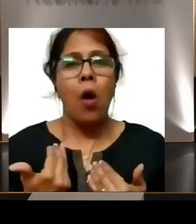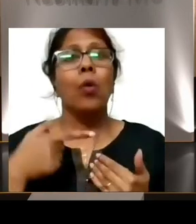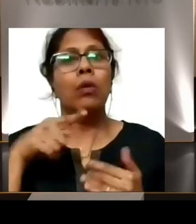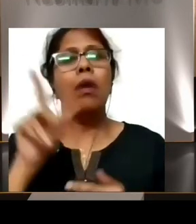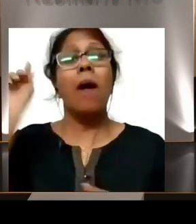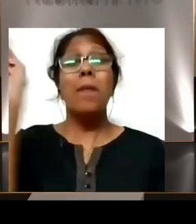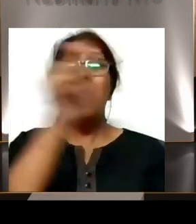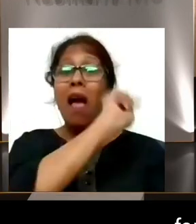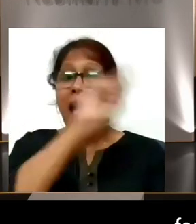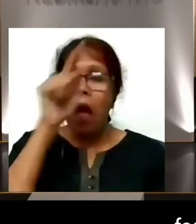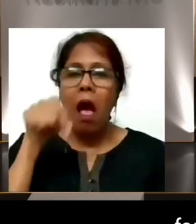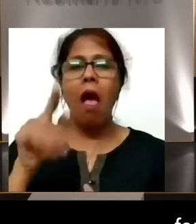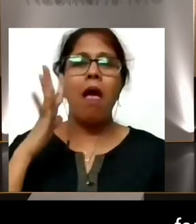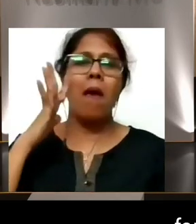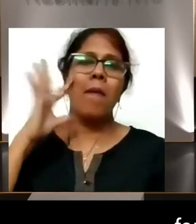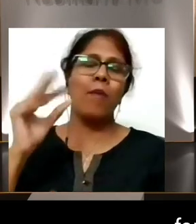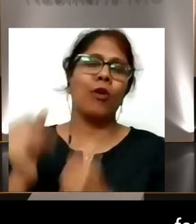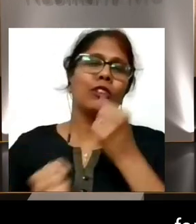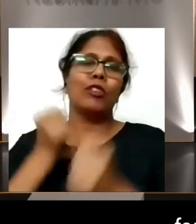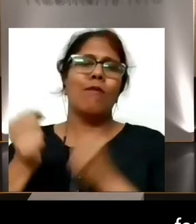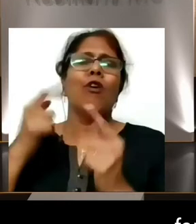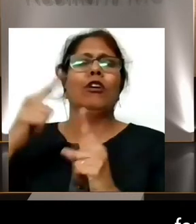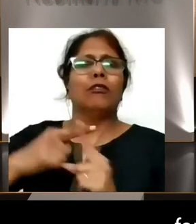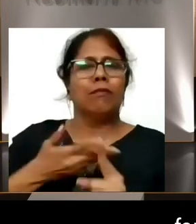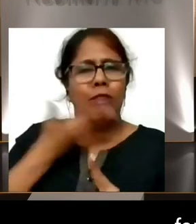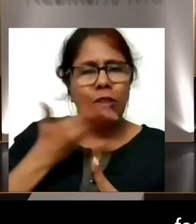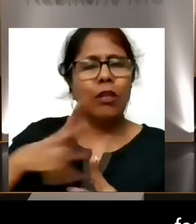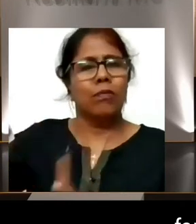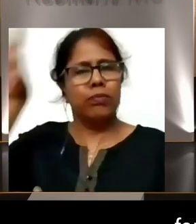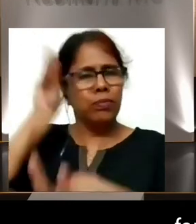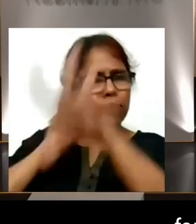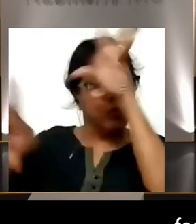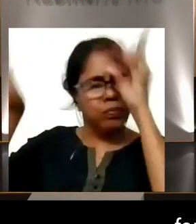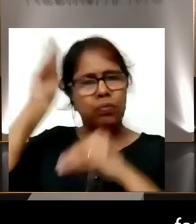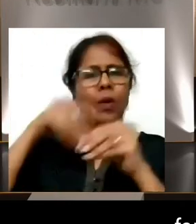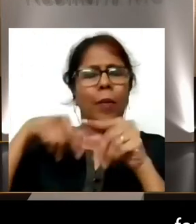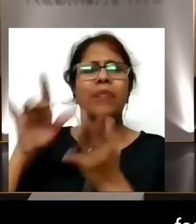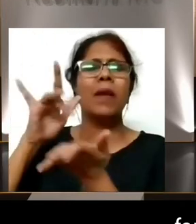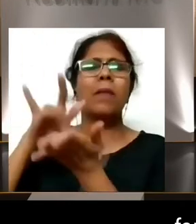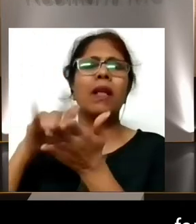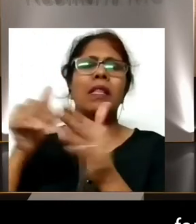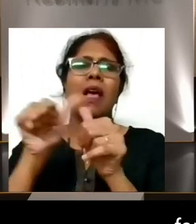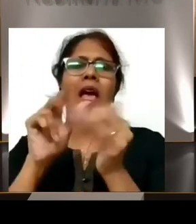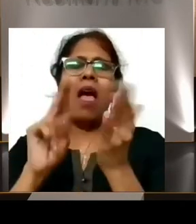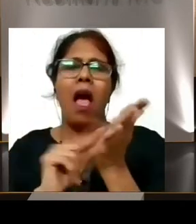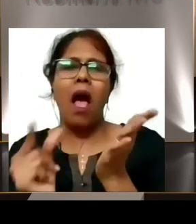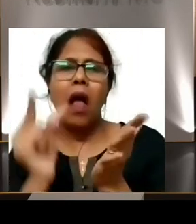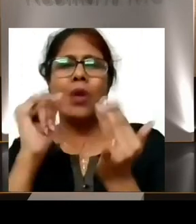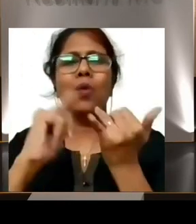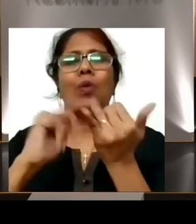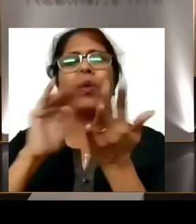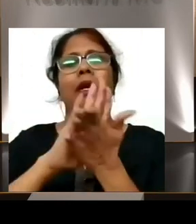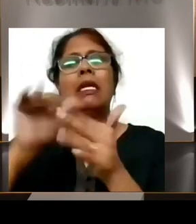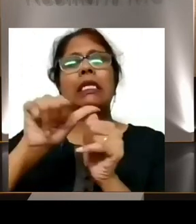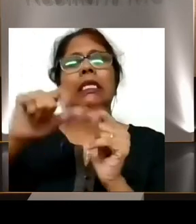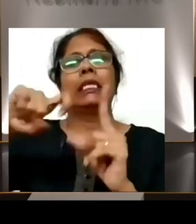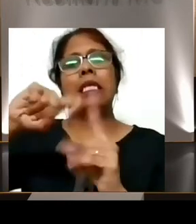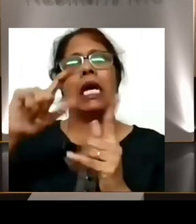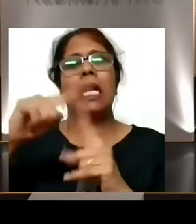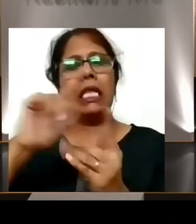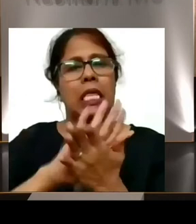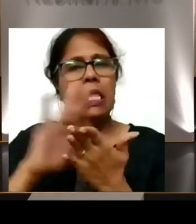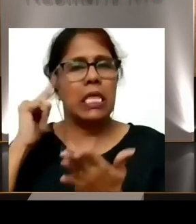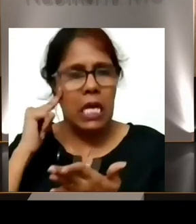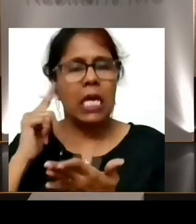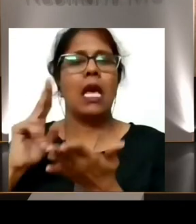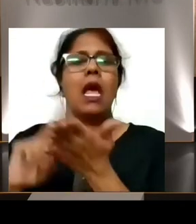was the sport that I used to, you know, go for training and coaching in Anushakti Nagar in Mumbai. I made great